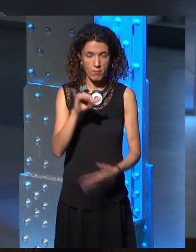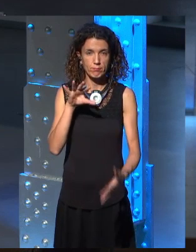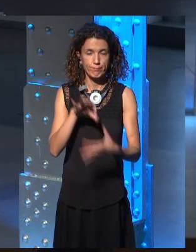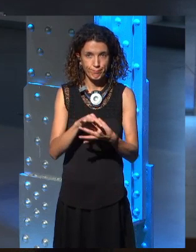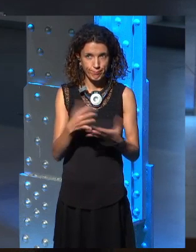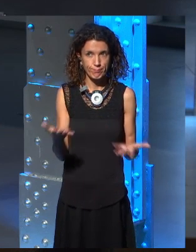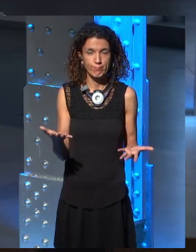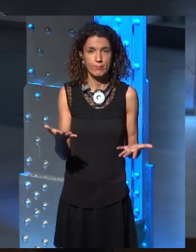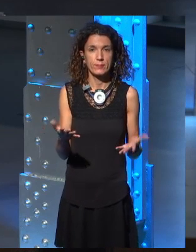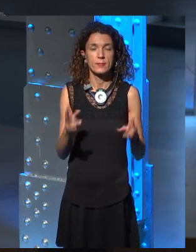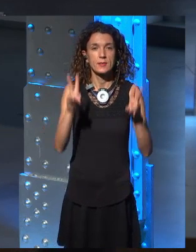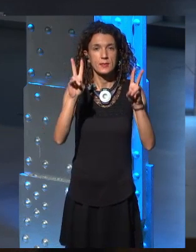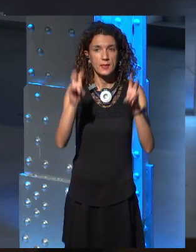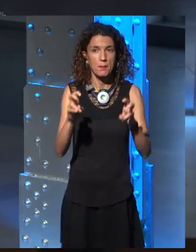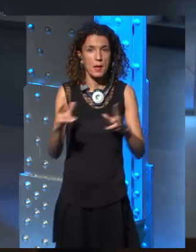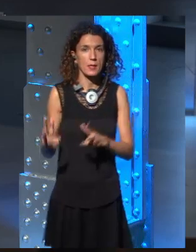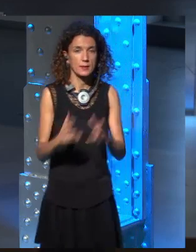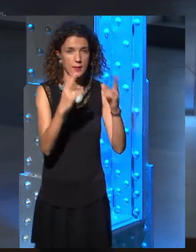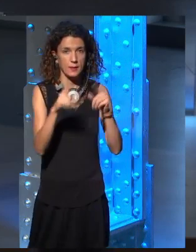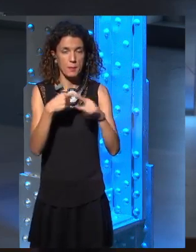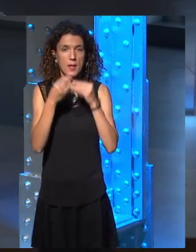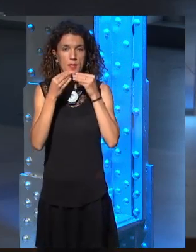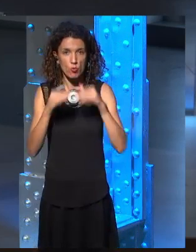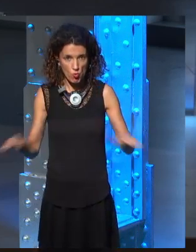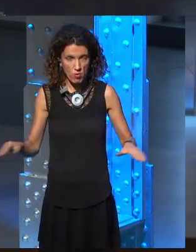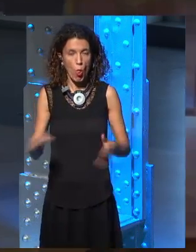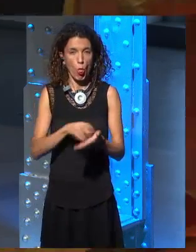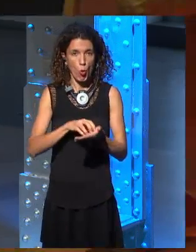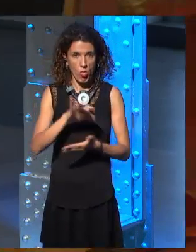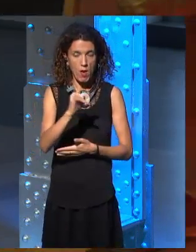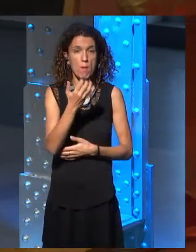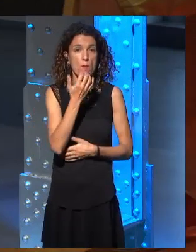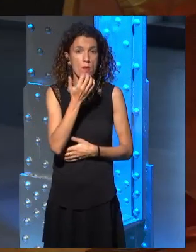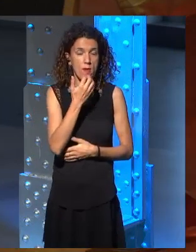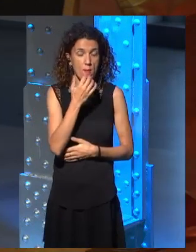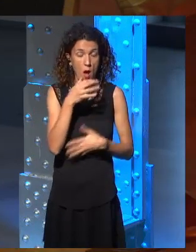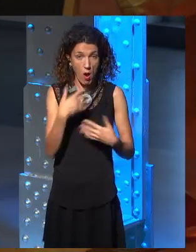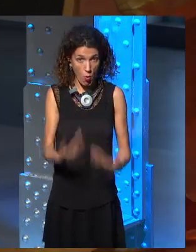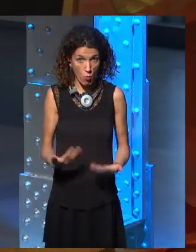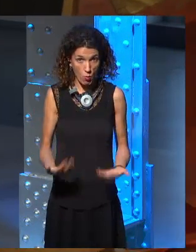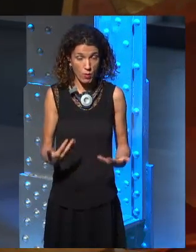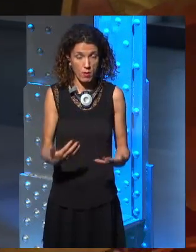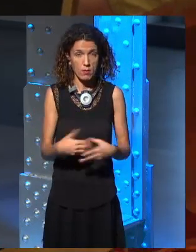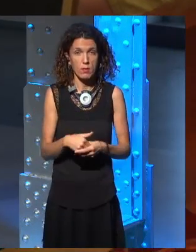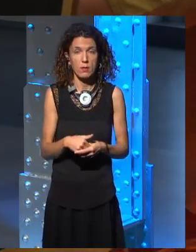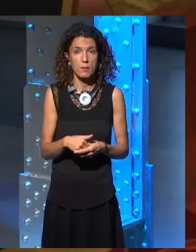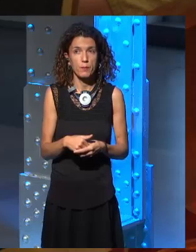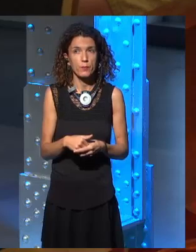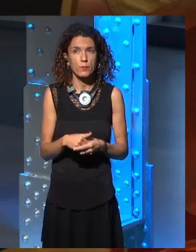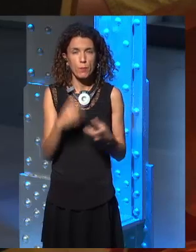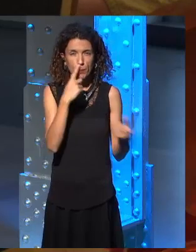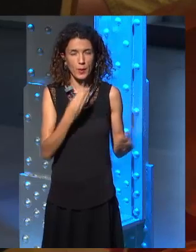I have a question regarding the ending of these, uh, TV series and the story.